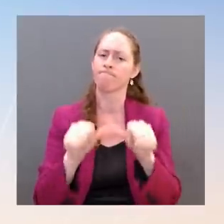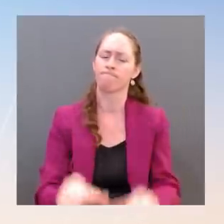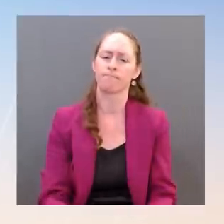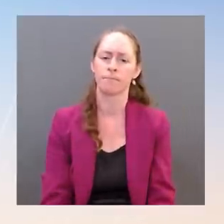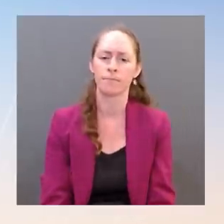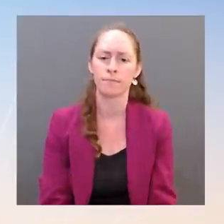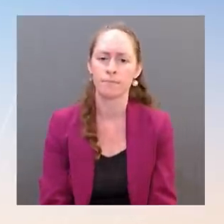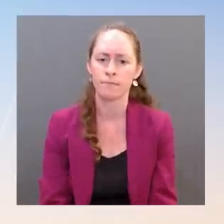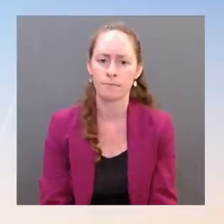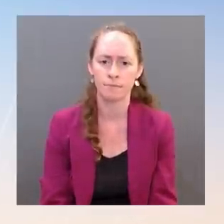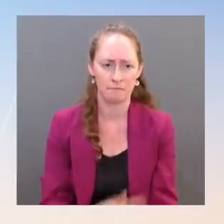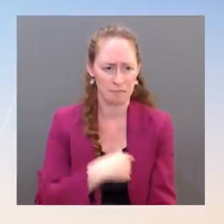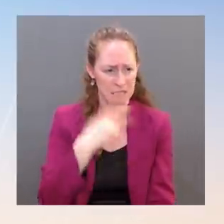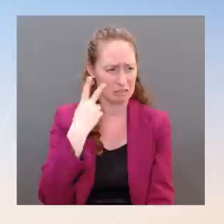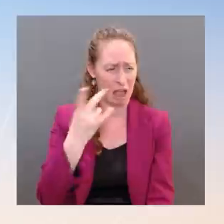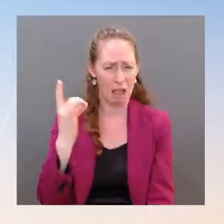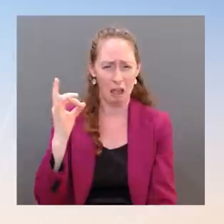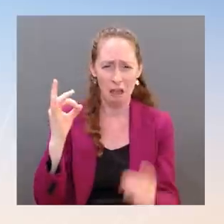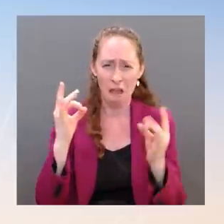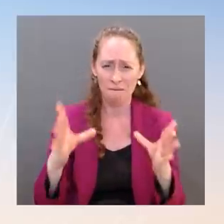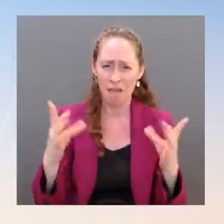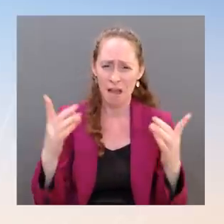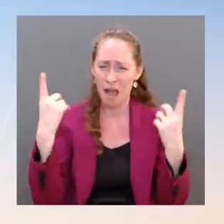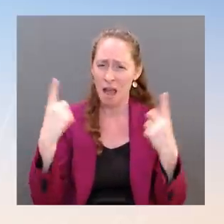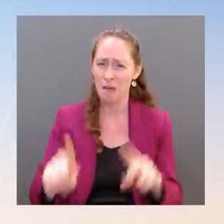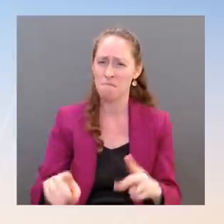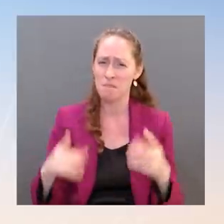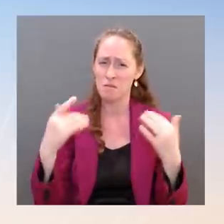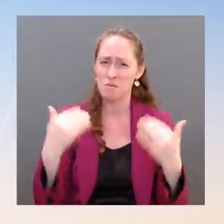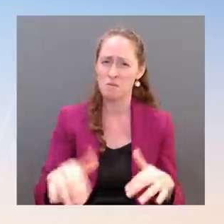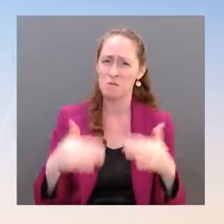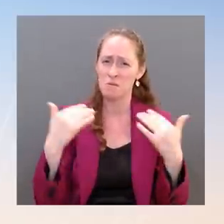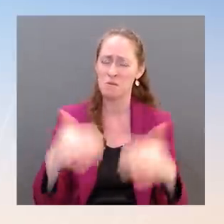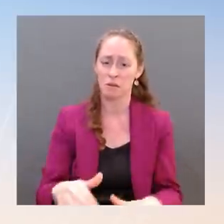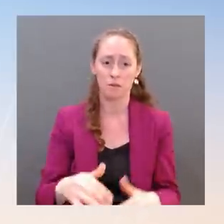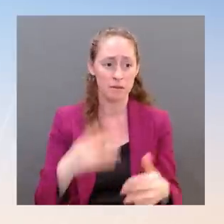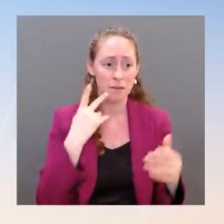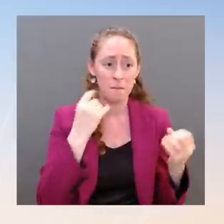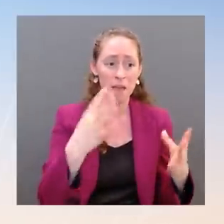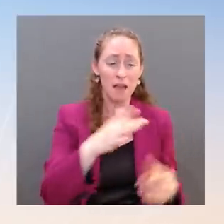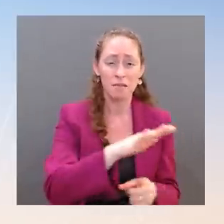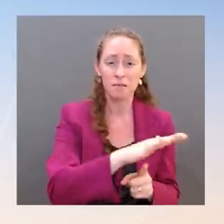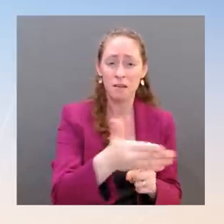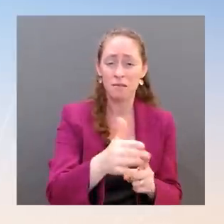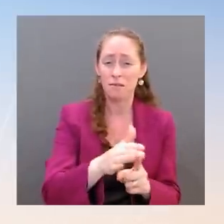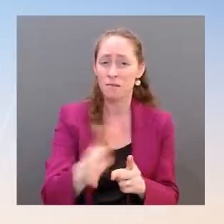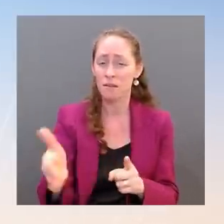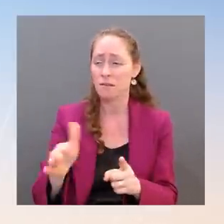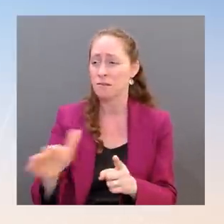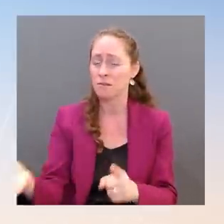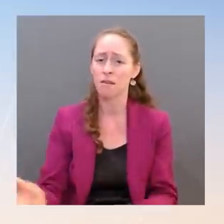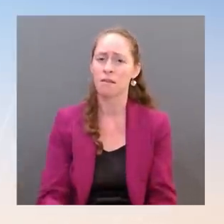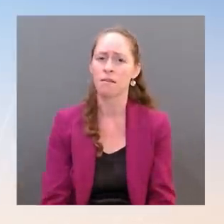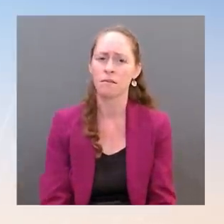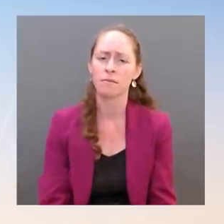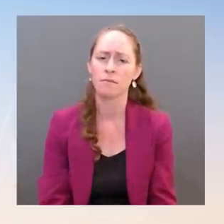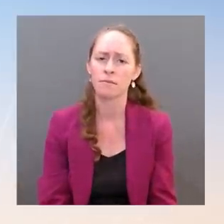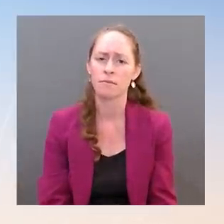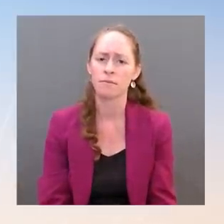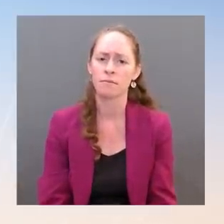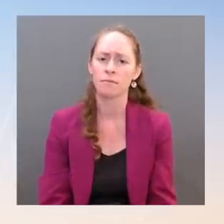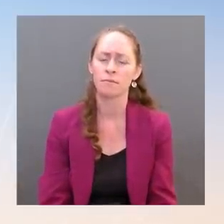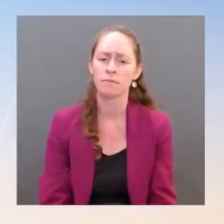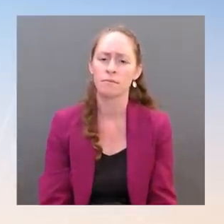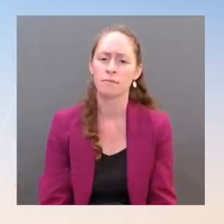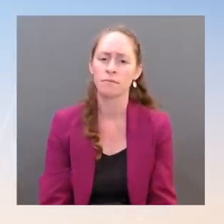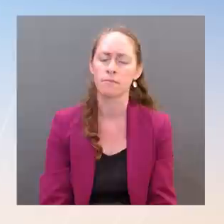is costing lives every single day. And so, you know, when he was in Buffalo, we saw examples of that. He talked to